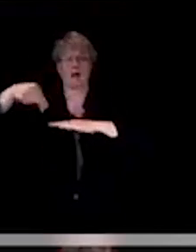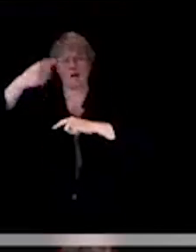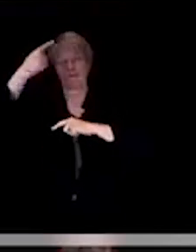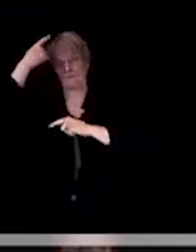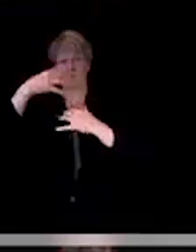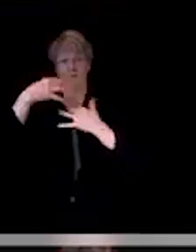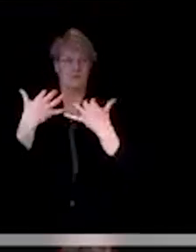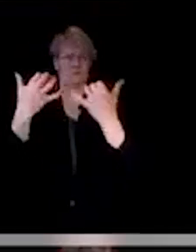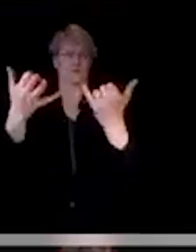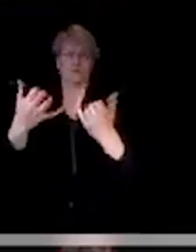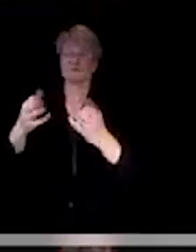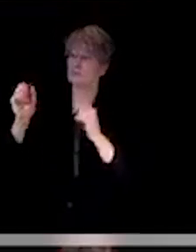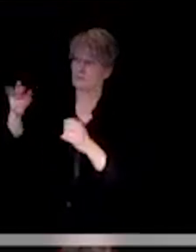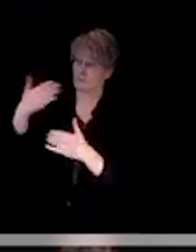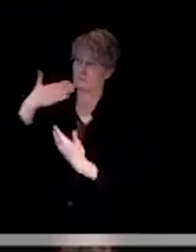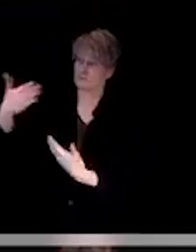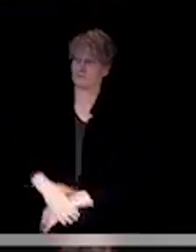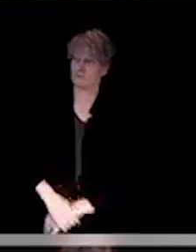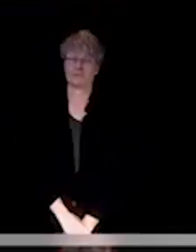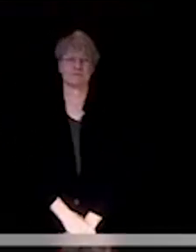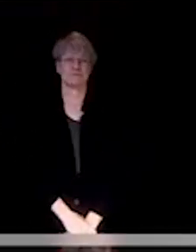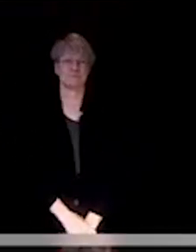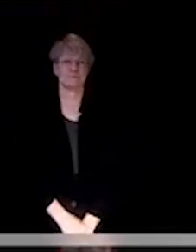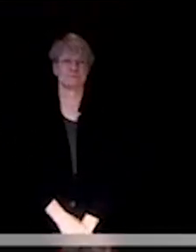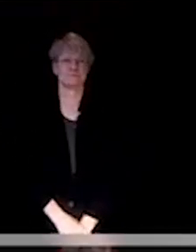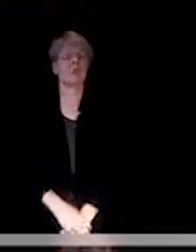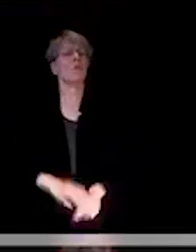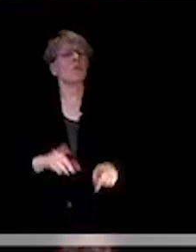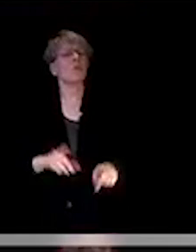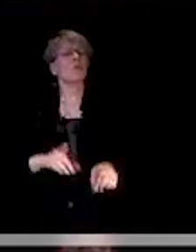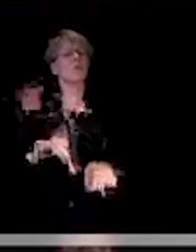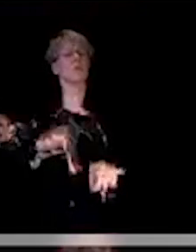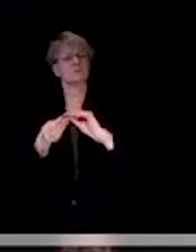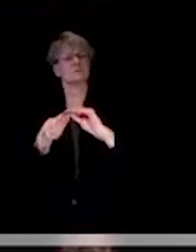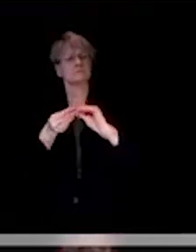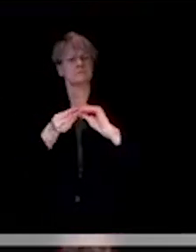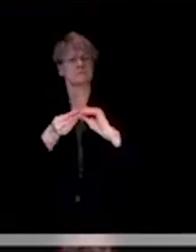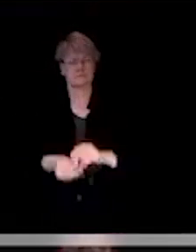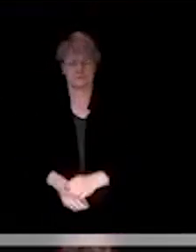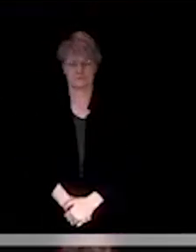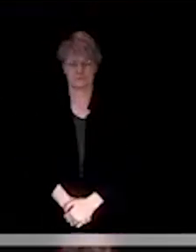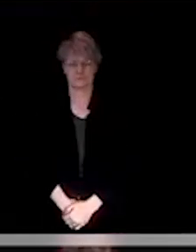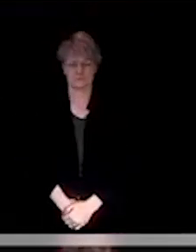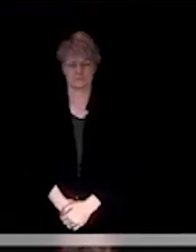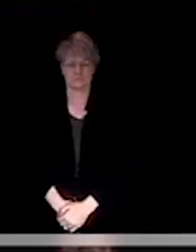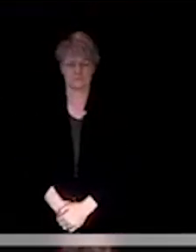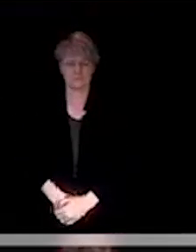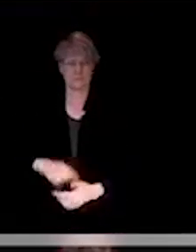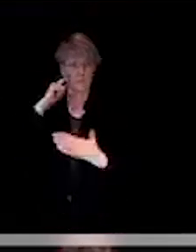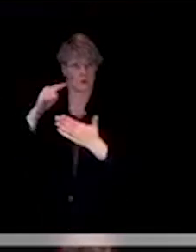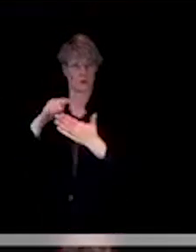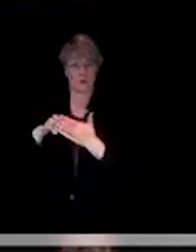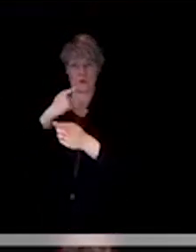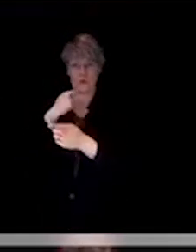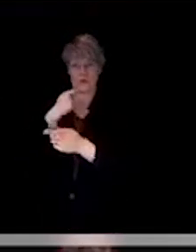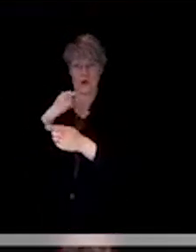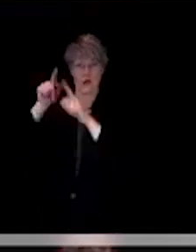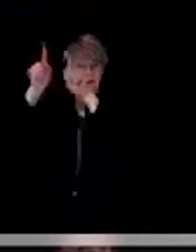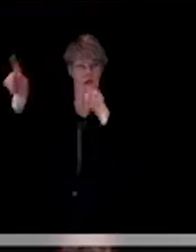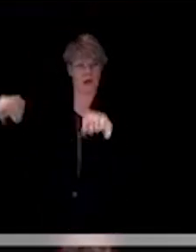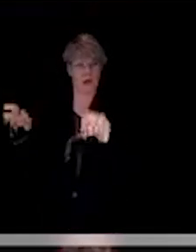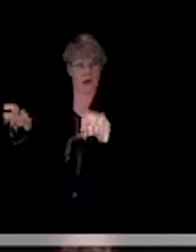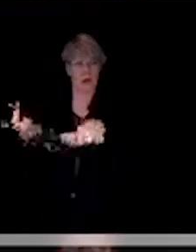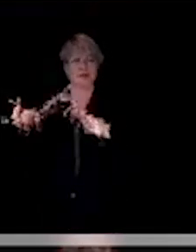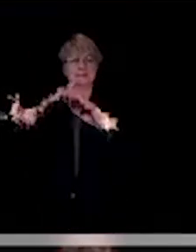Okay, thanks. And also, there in the not allowed theme parks, would Water Works Park be